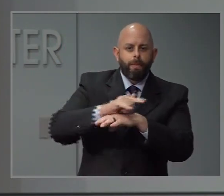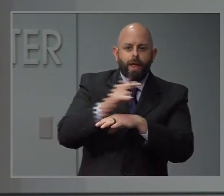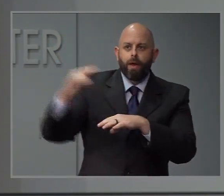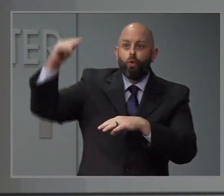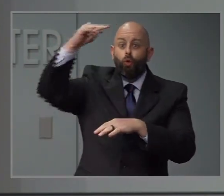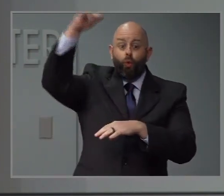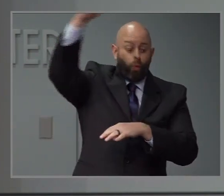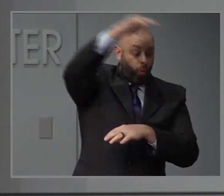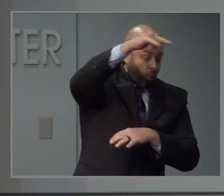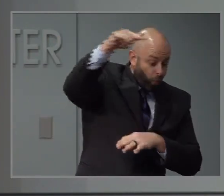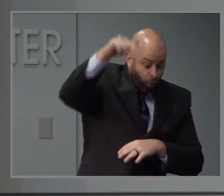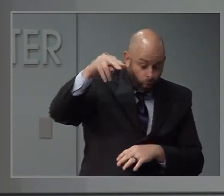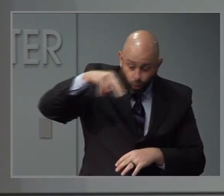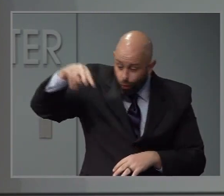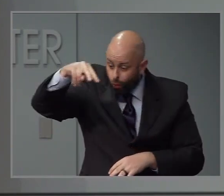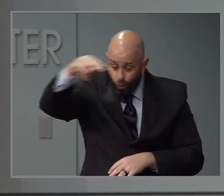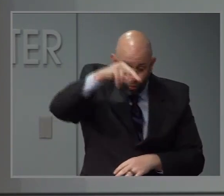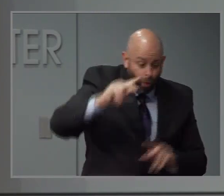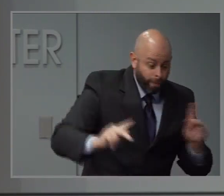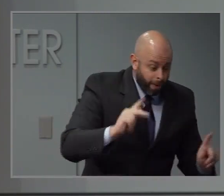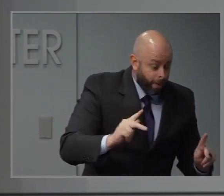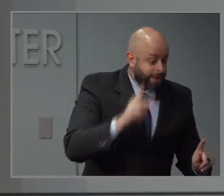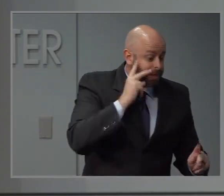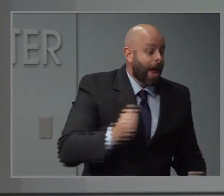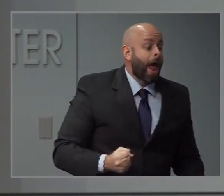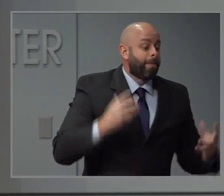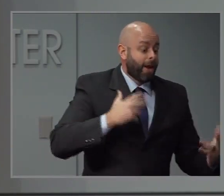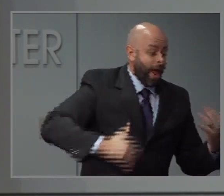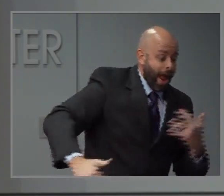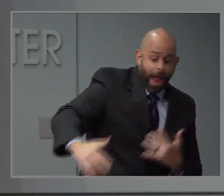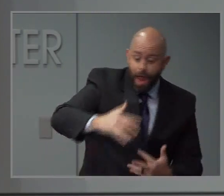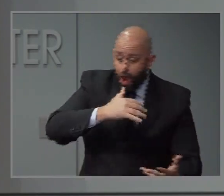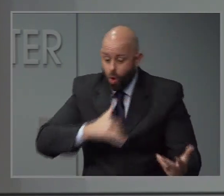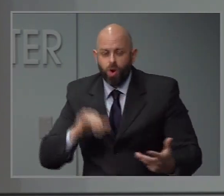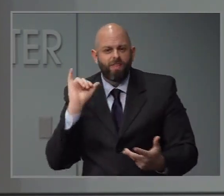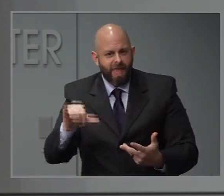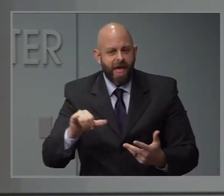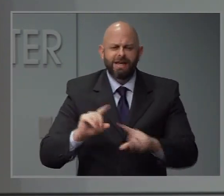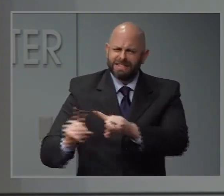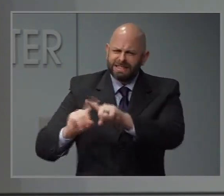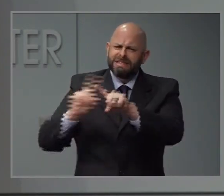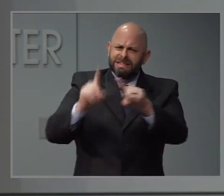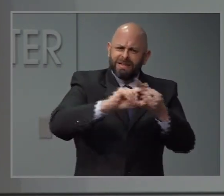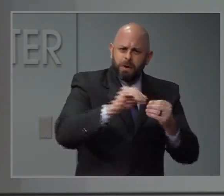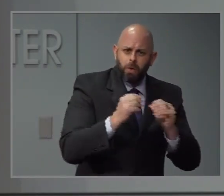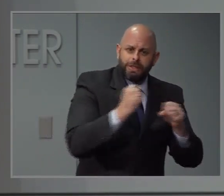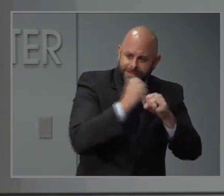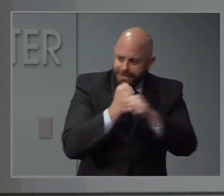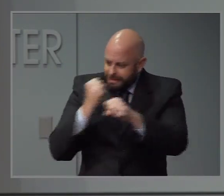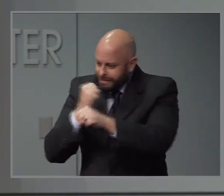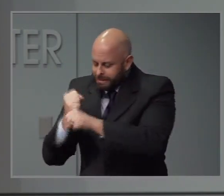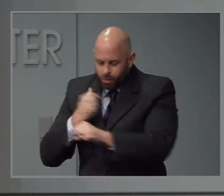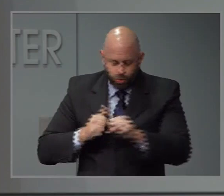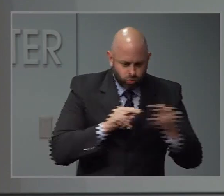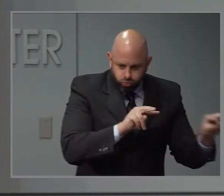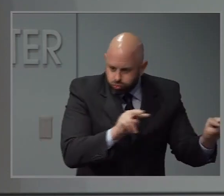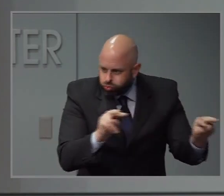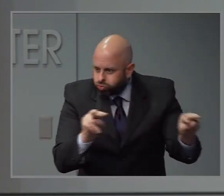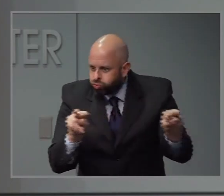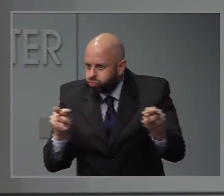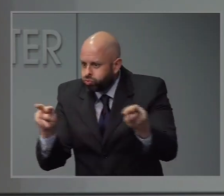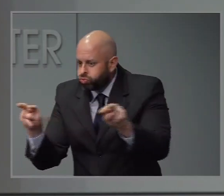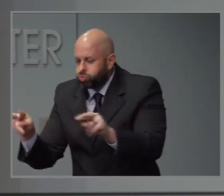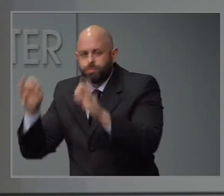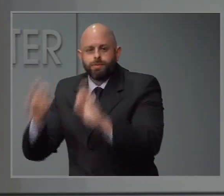do different ways of looking at those trends, looking at the county level, the regional level, the state level. And so as we look at those trends,